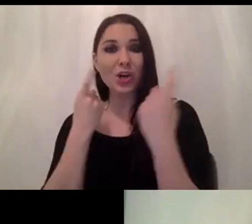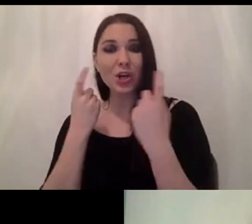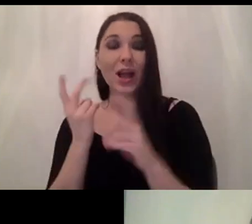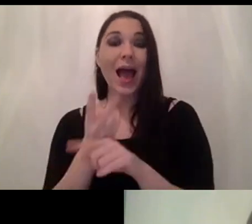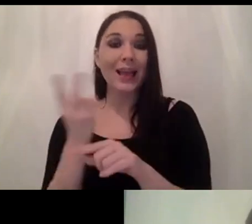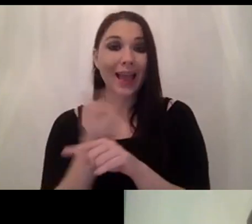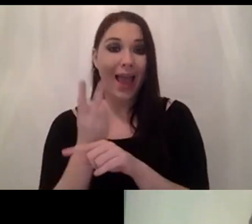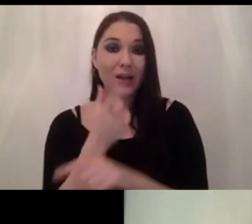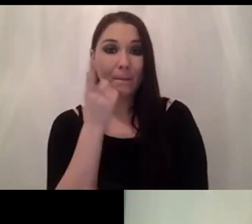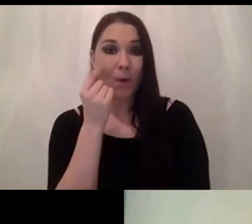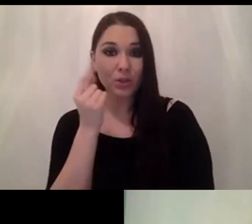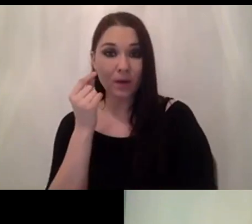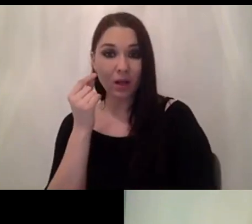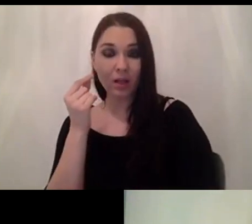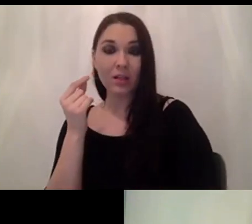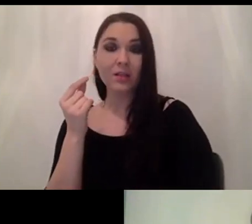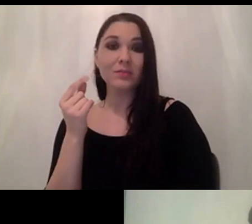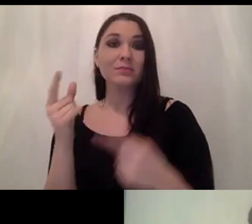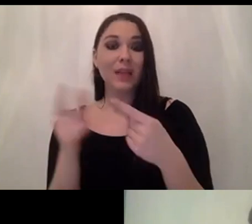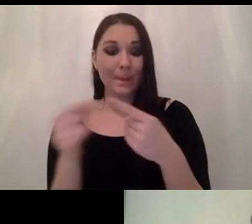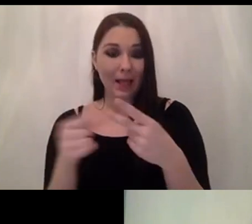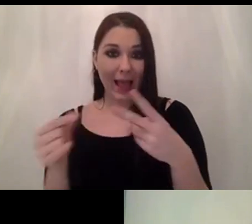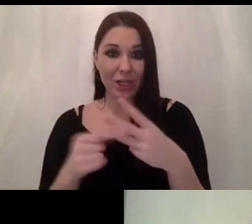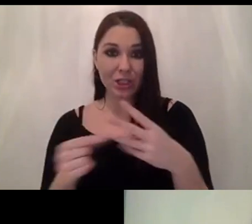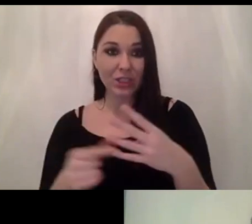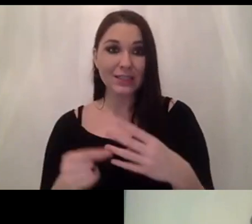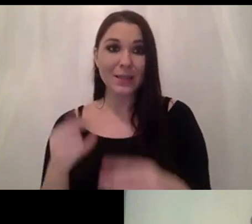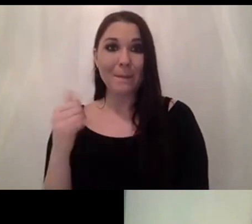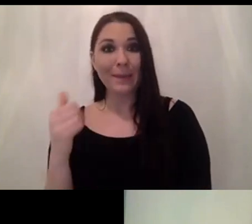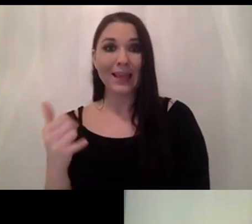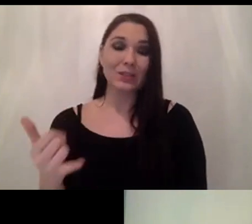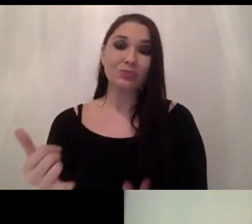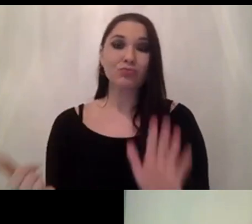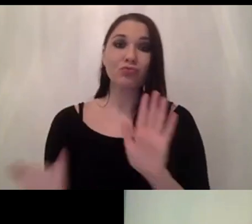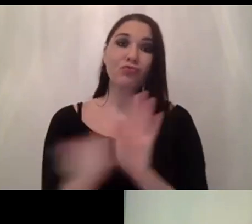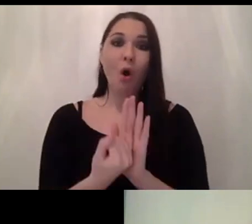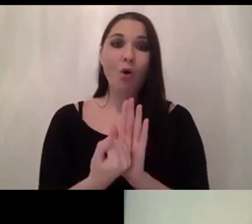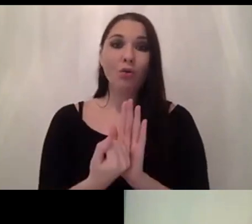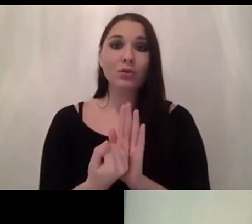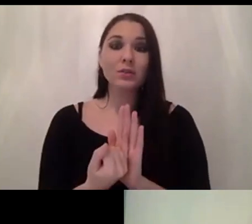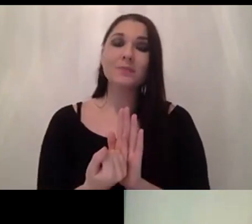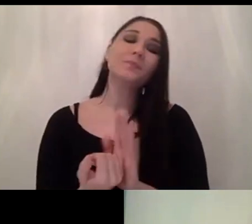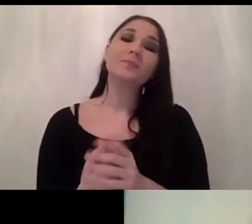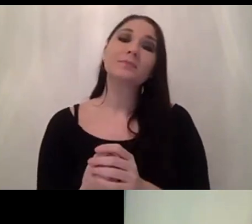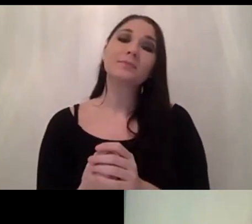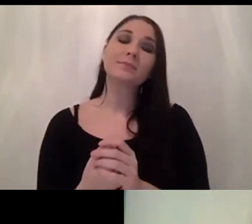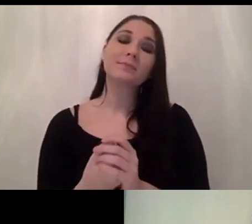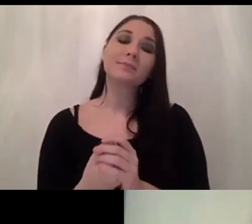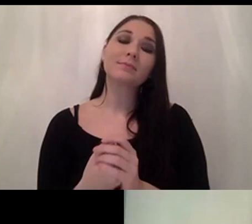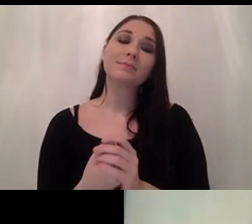the possible implications all the possible things that might go wrong in terms of um